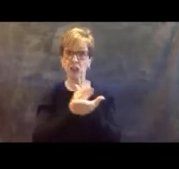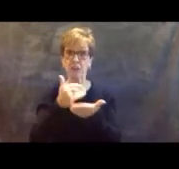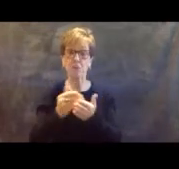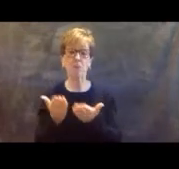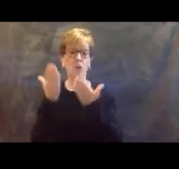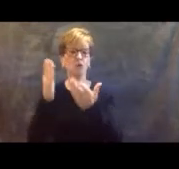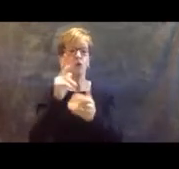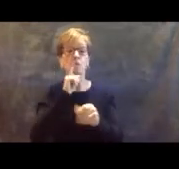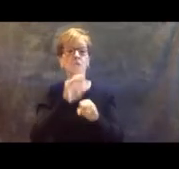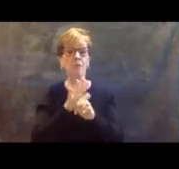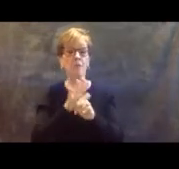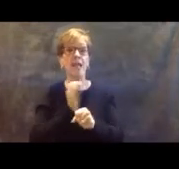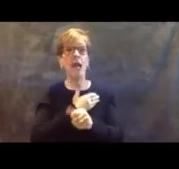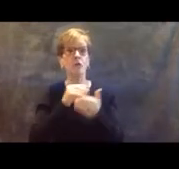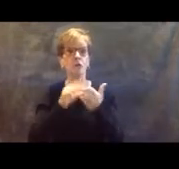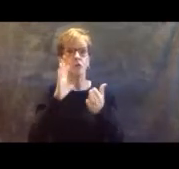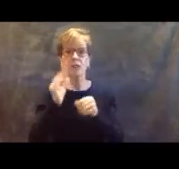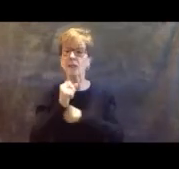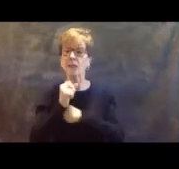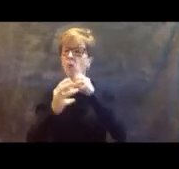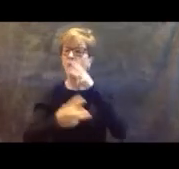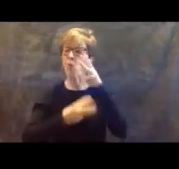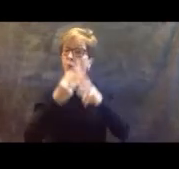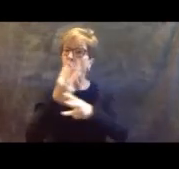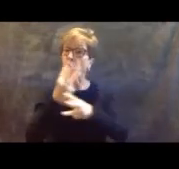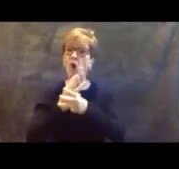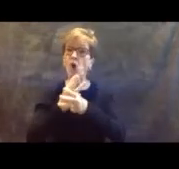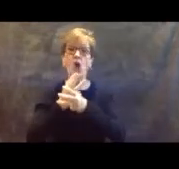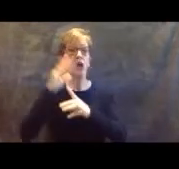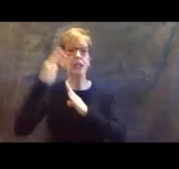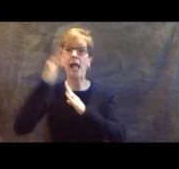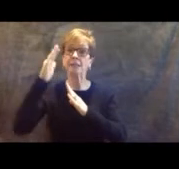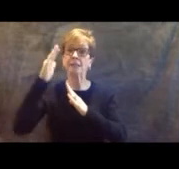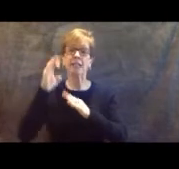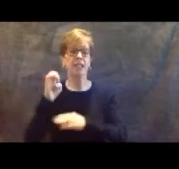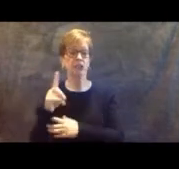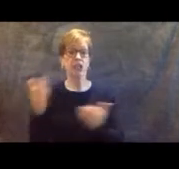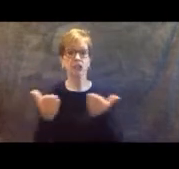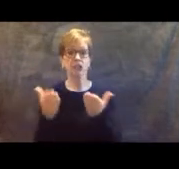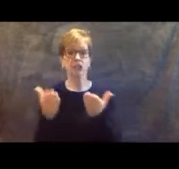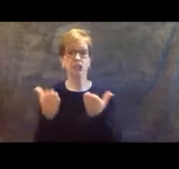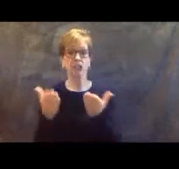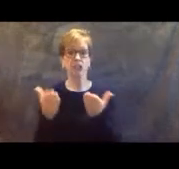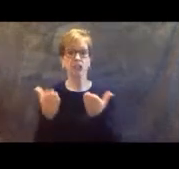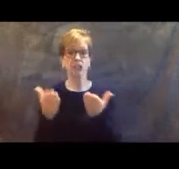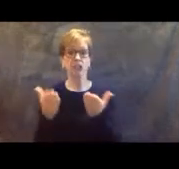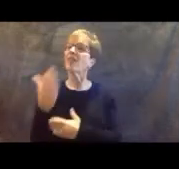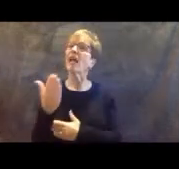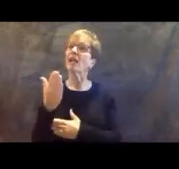continue to receive a world-class education here in Kentucky. Thank you and congratulations Governor.